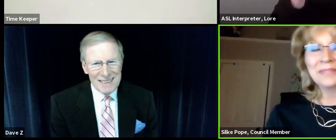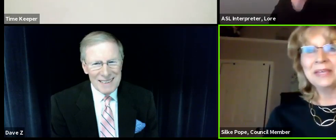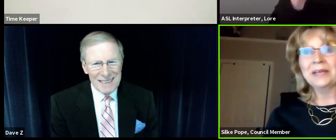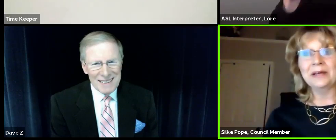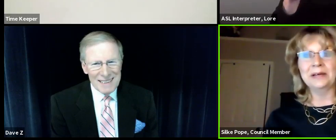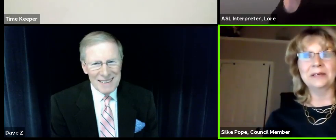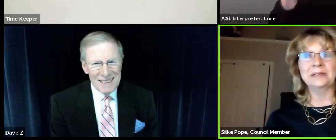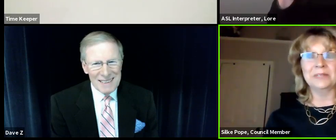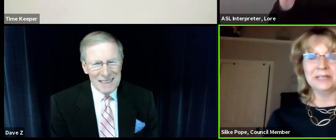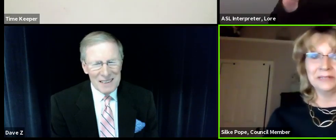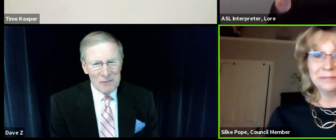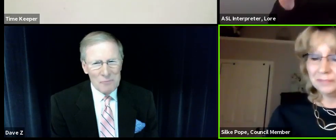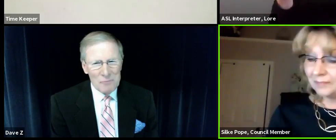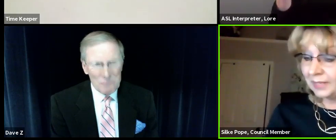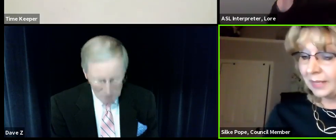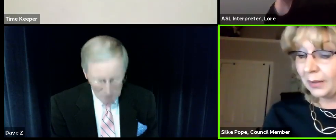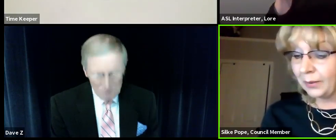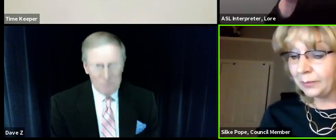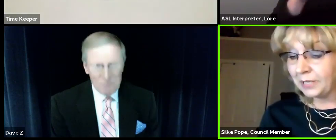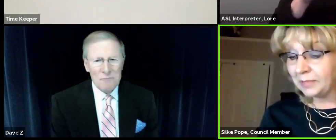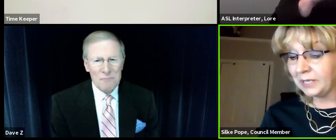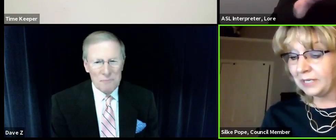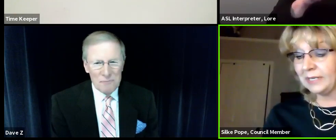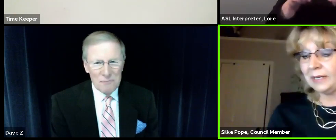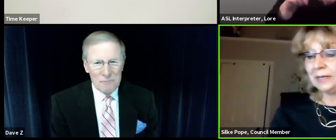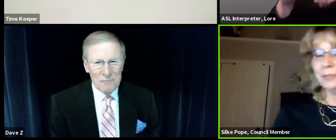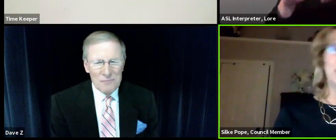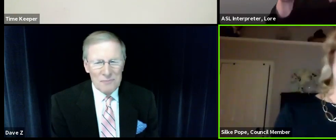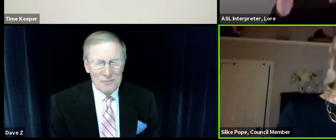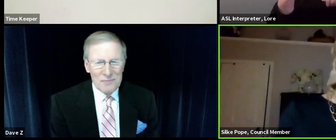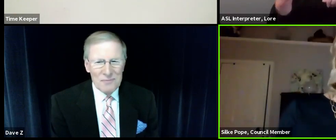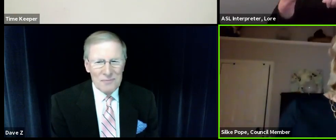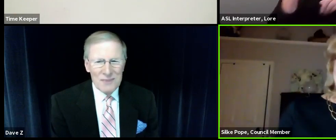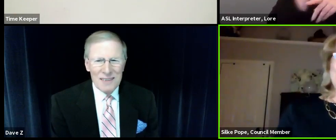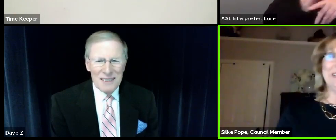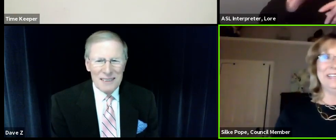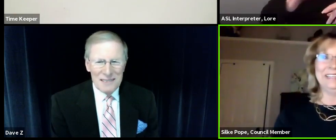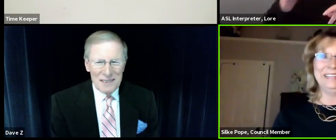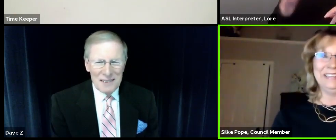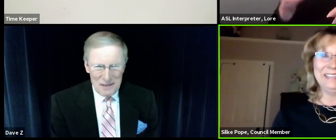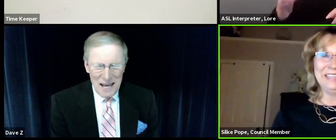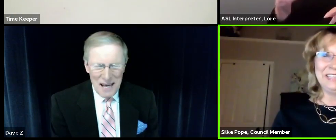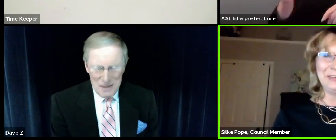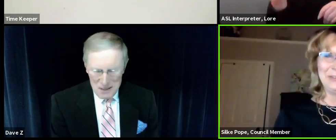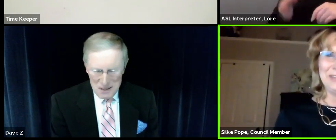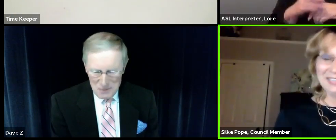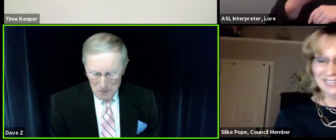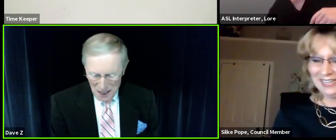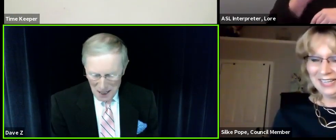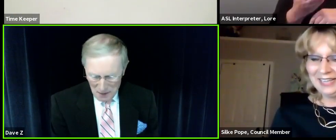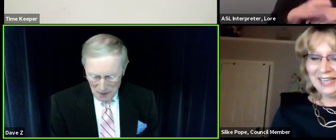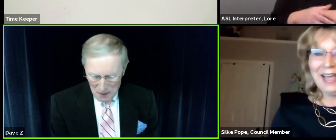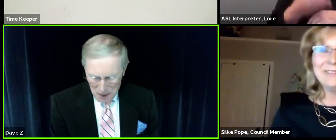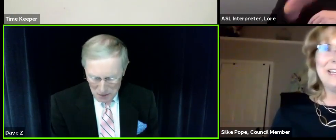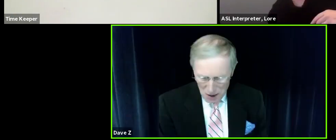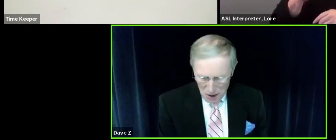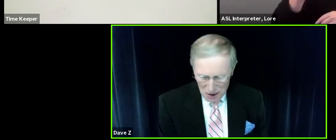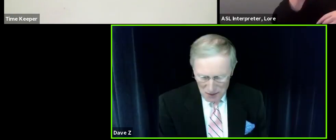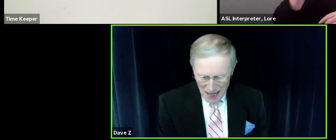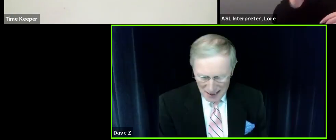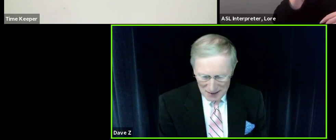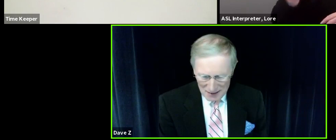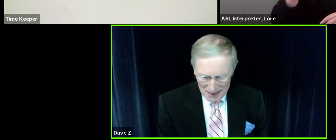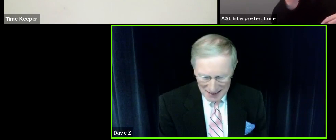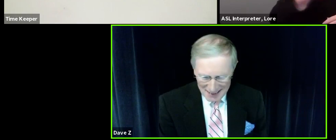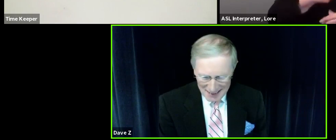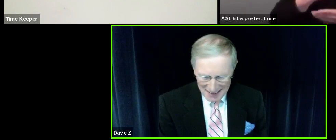boards as well. Thank you. Thank you very much. I ran out